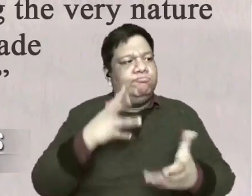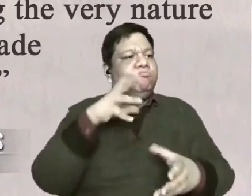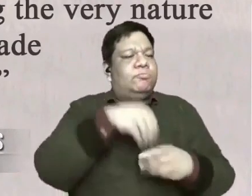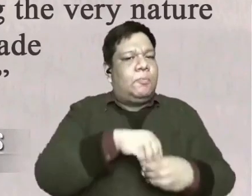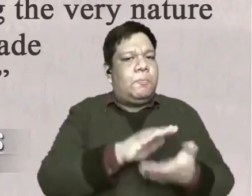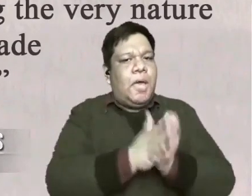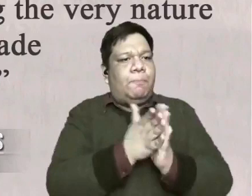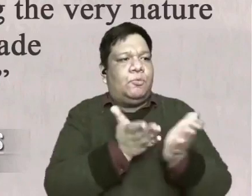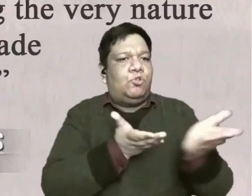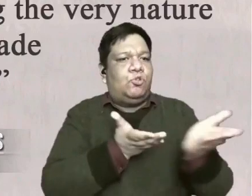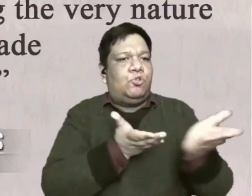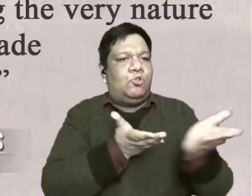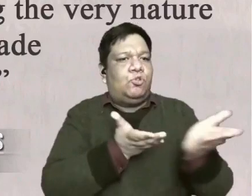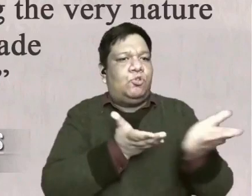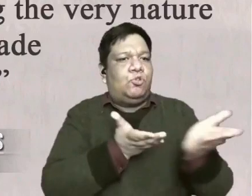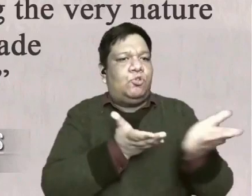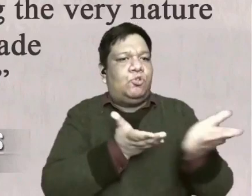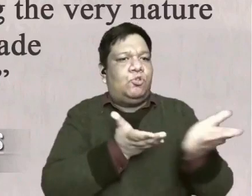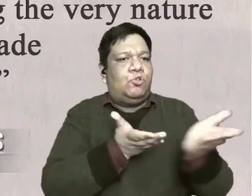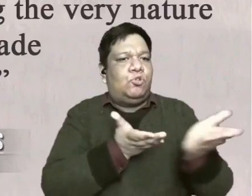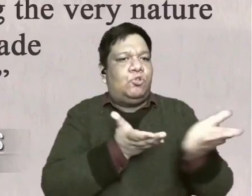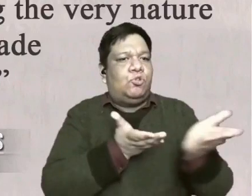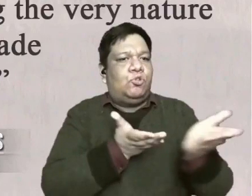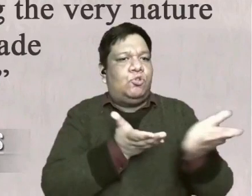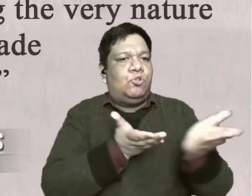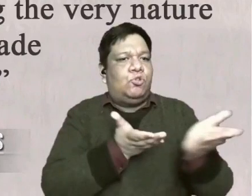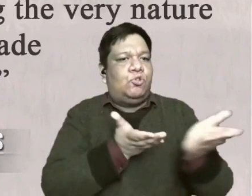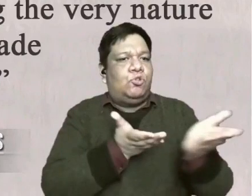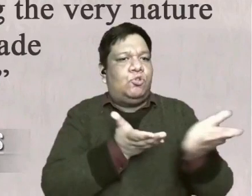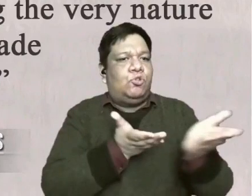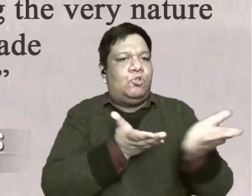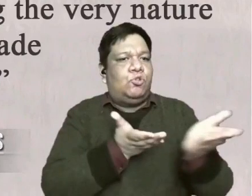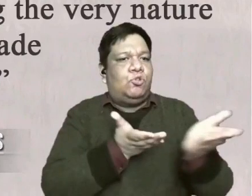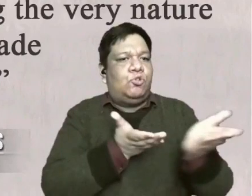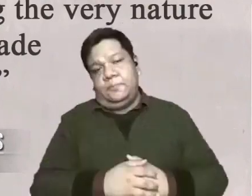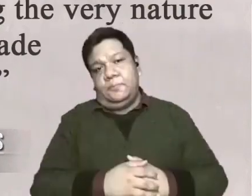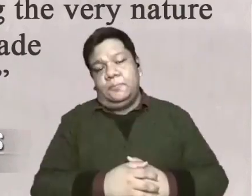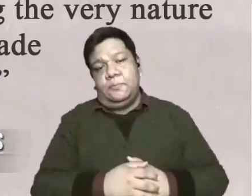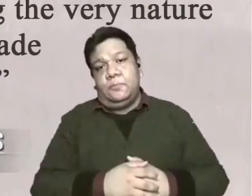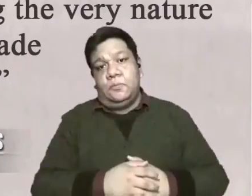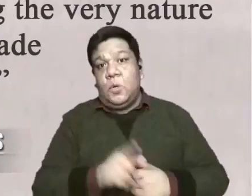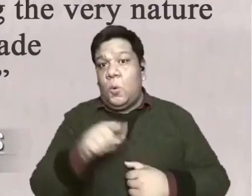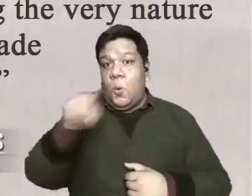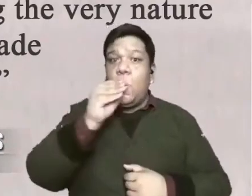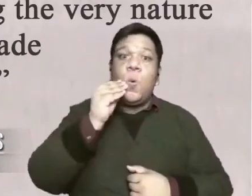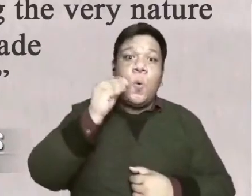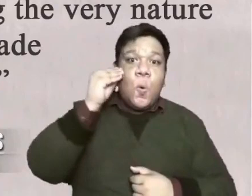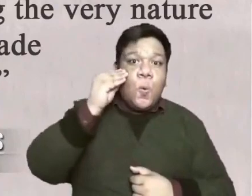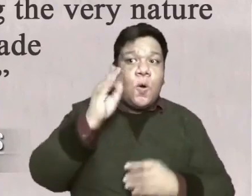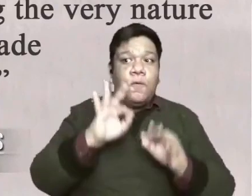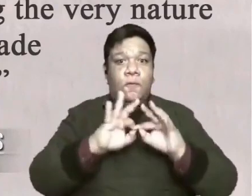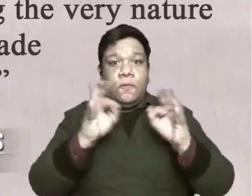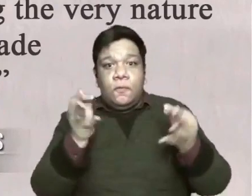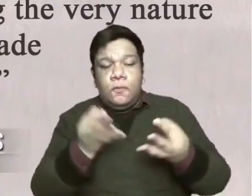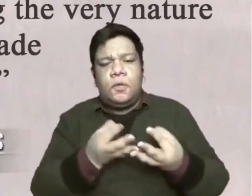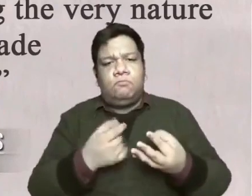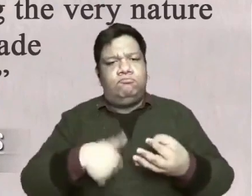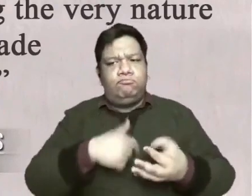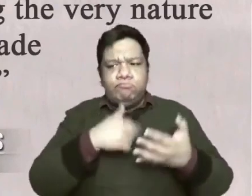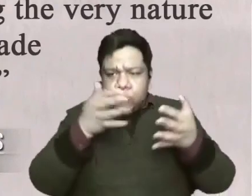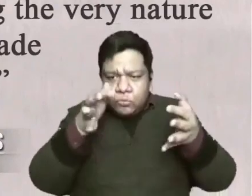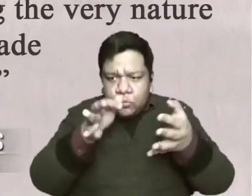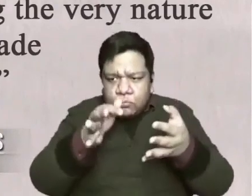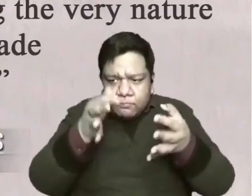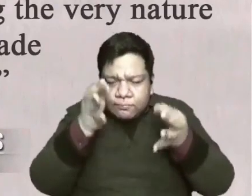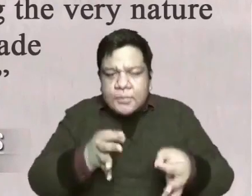the very nature of a servant being made in human likeness in the homes with families we